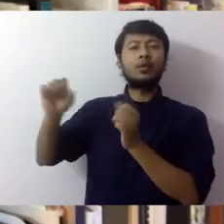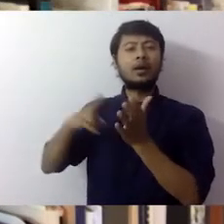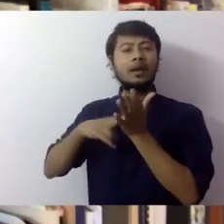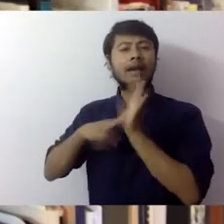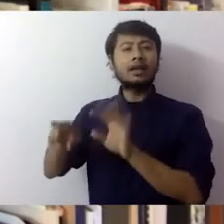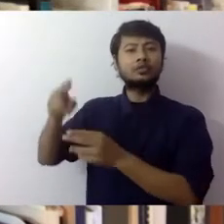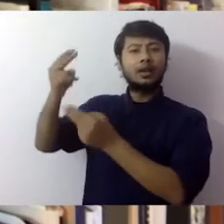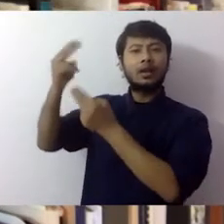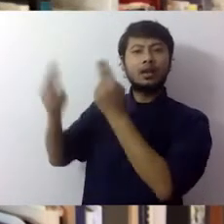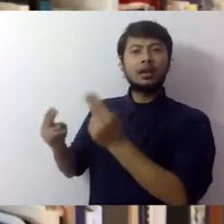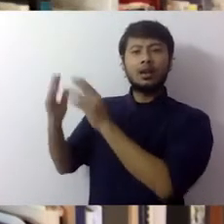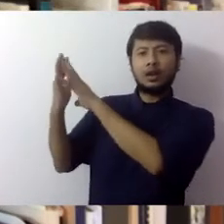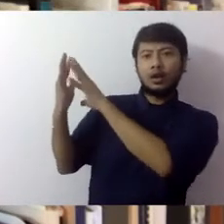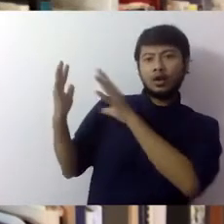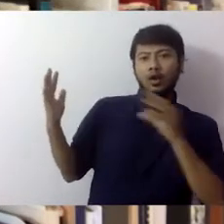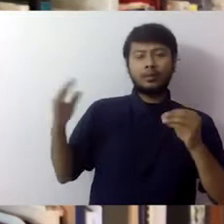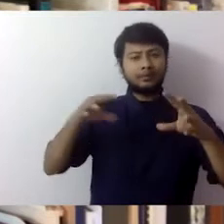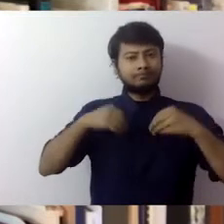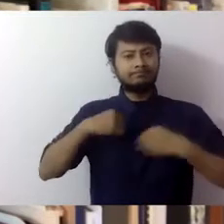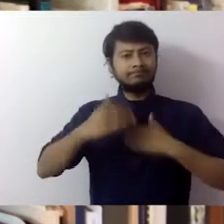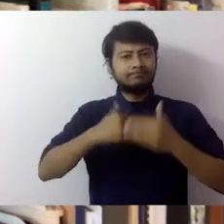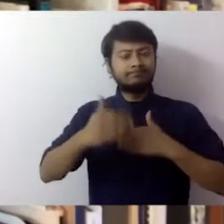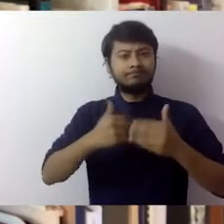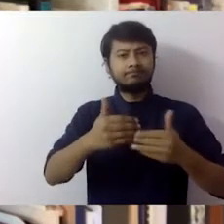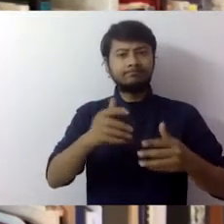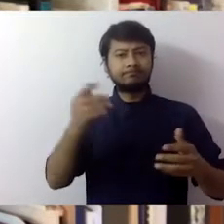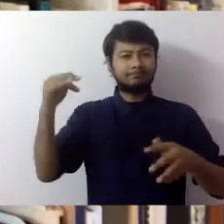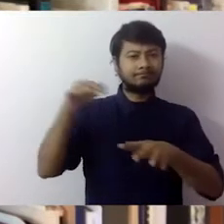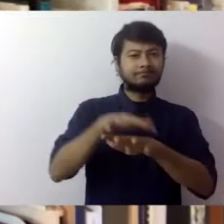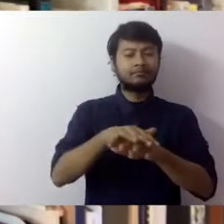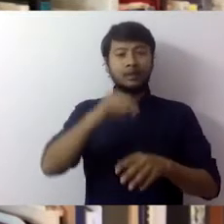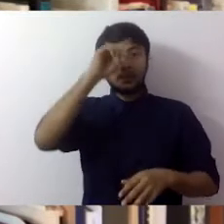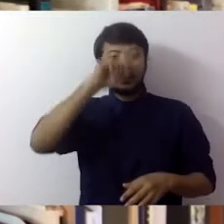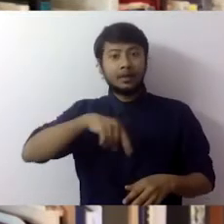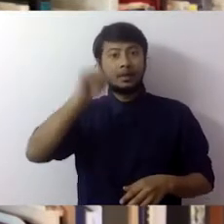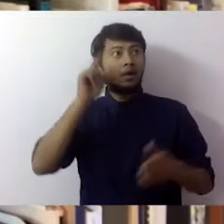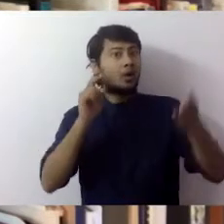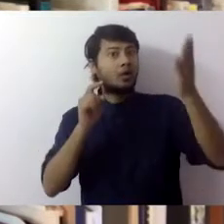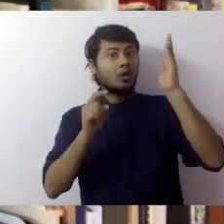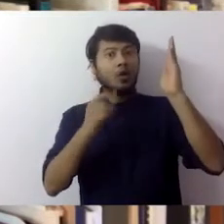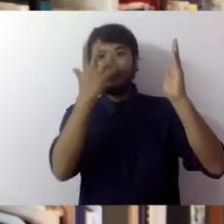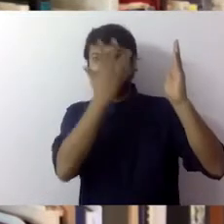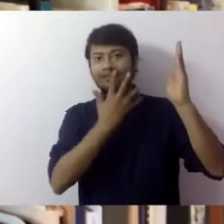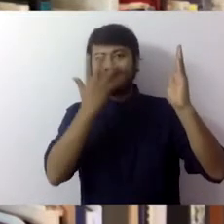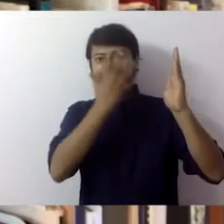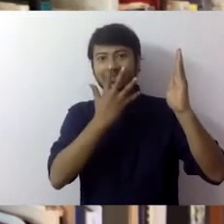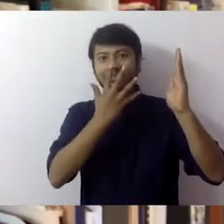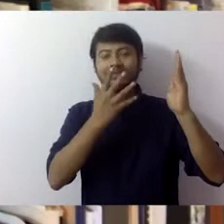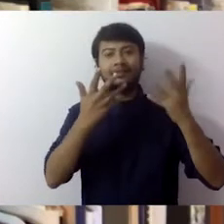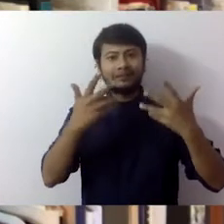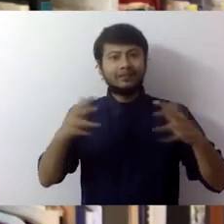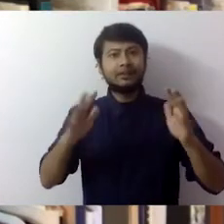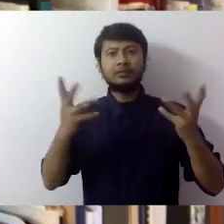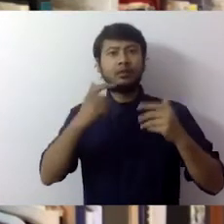representation. When applied to images of Hindu gods the gods came to seem more real human and